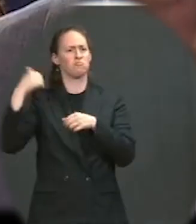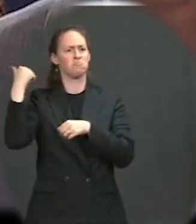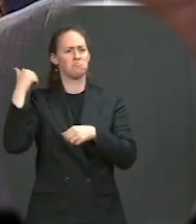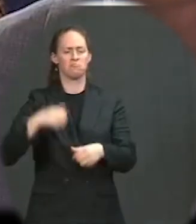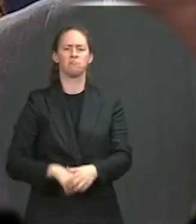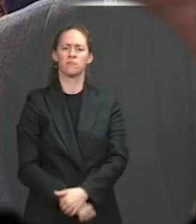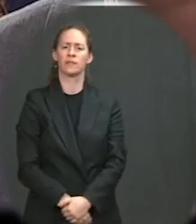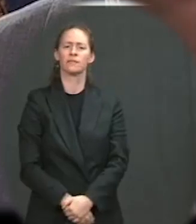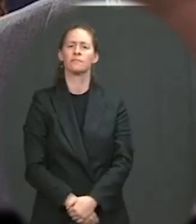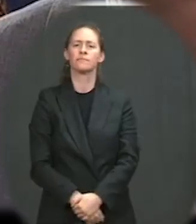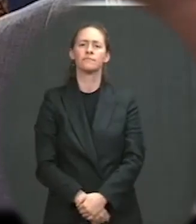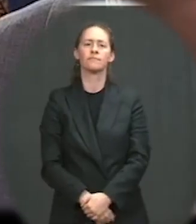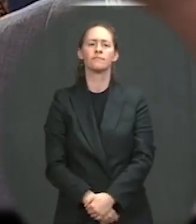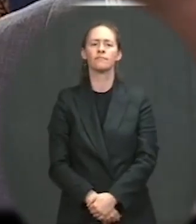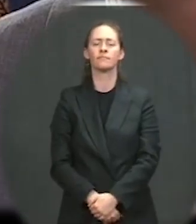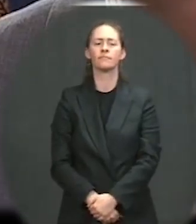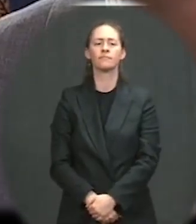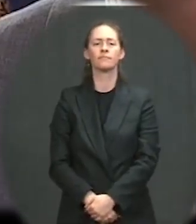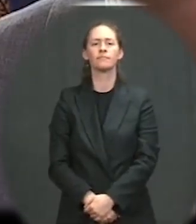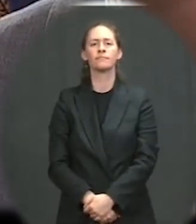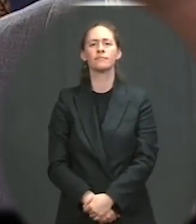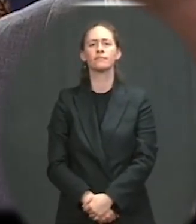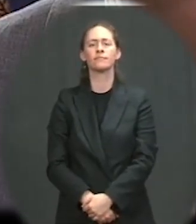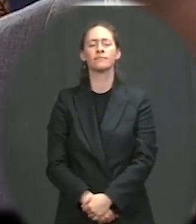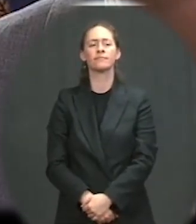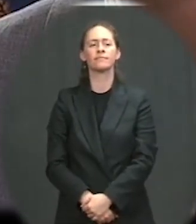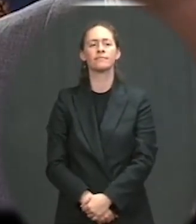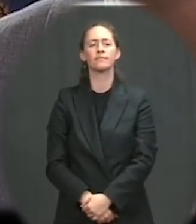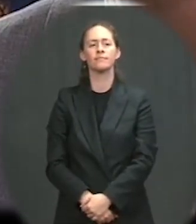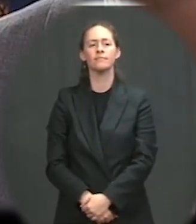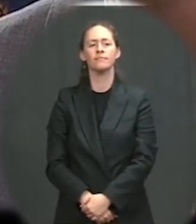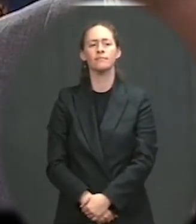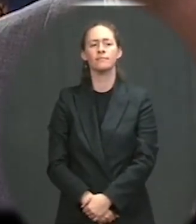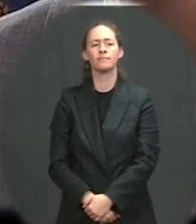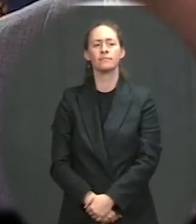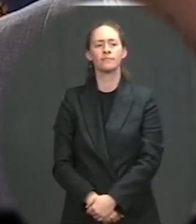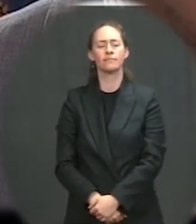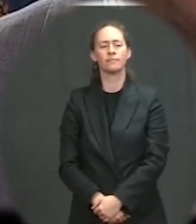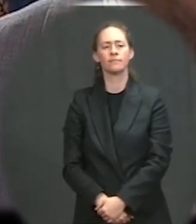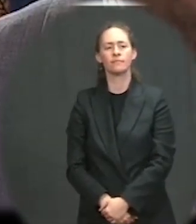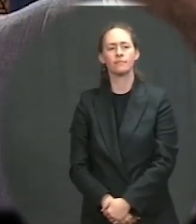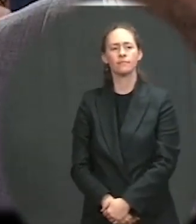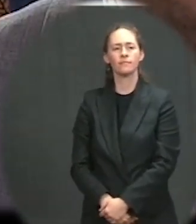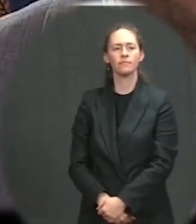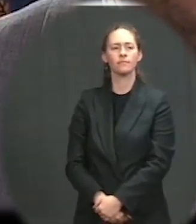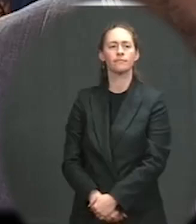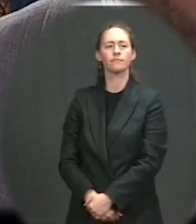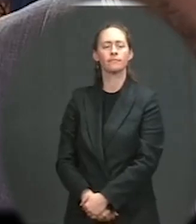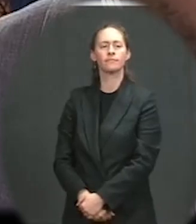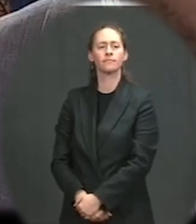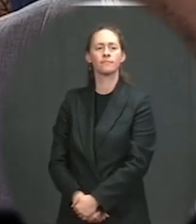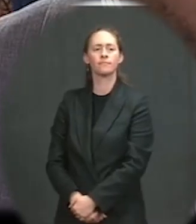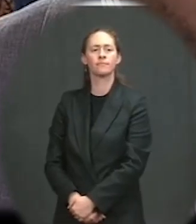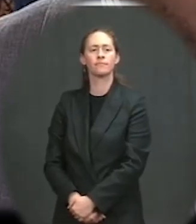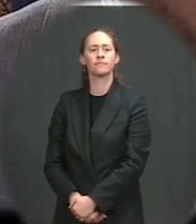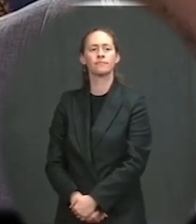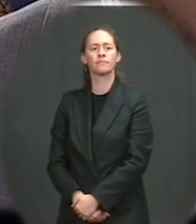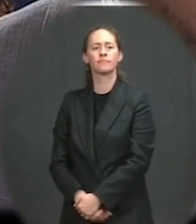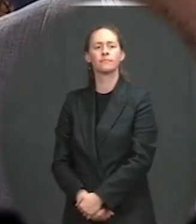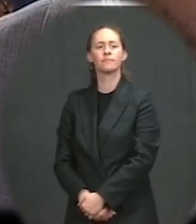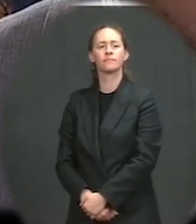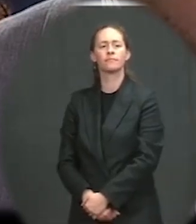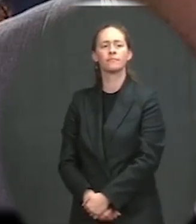the administration to prohibit polysilicon from coming into the country from China because